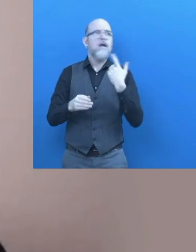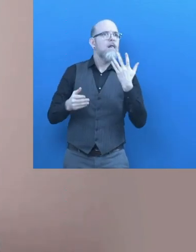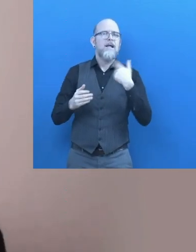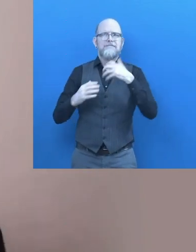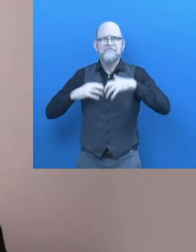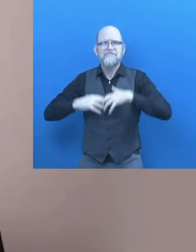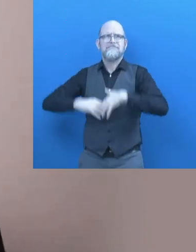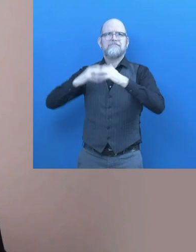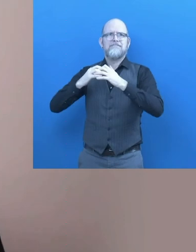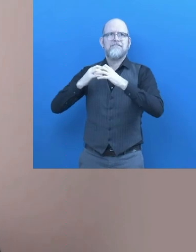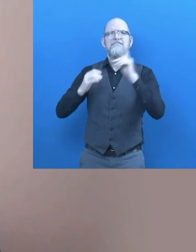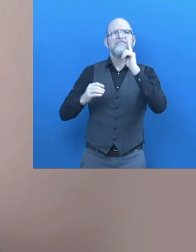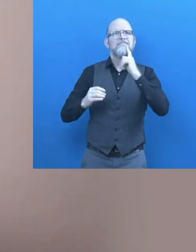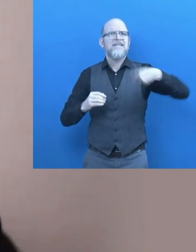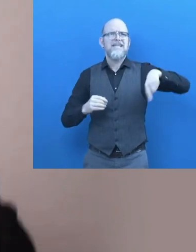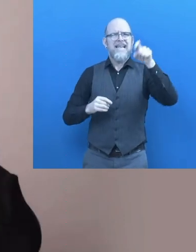an appointment.